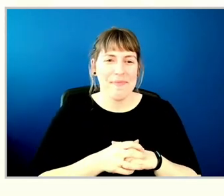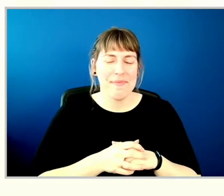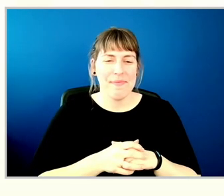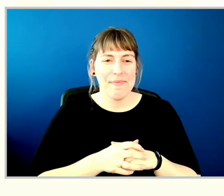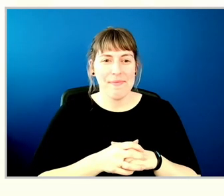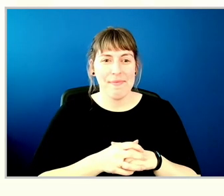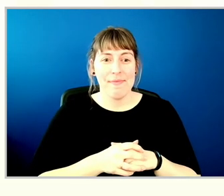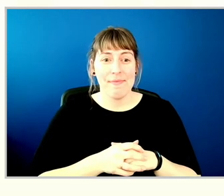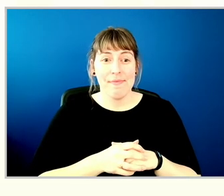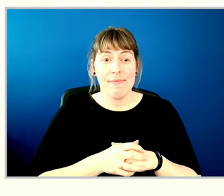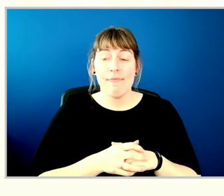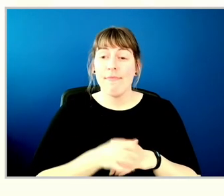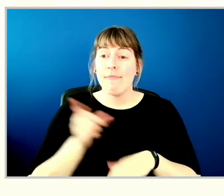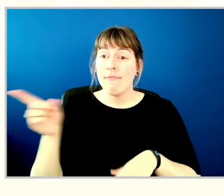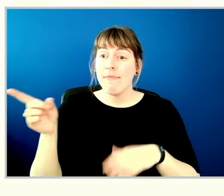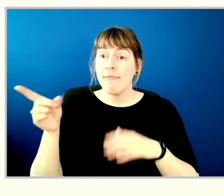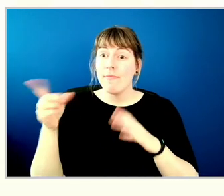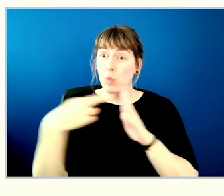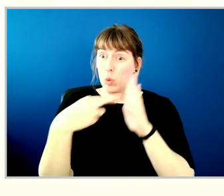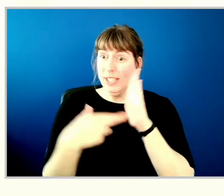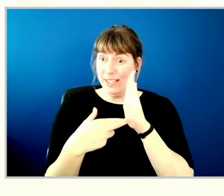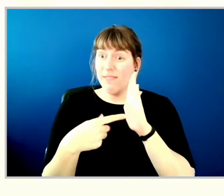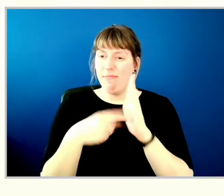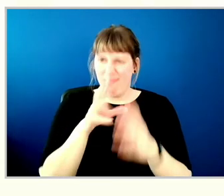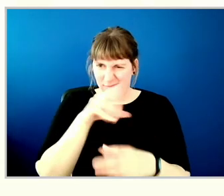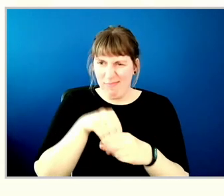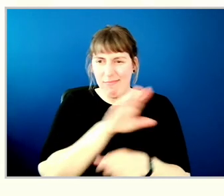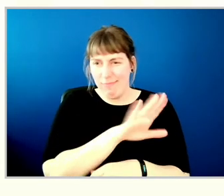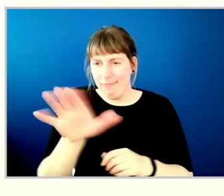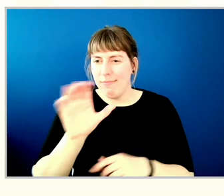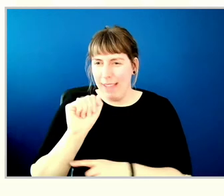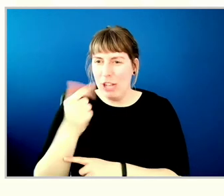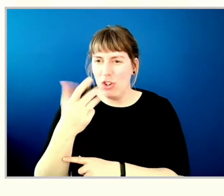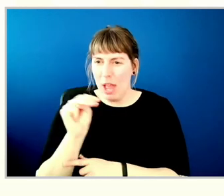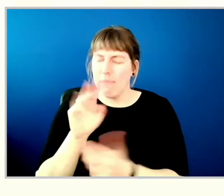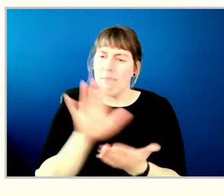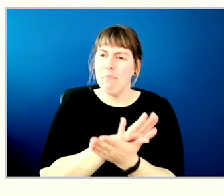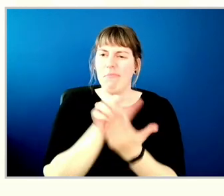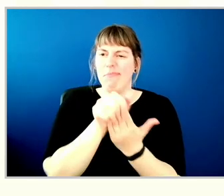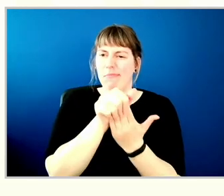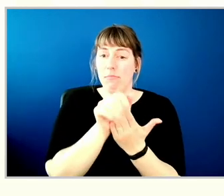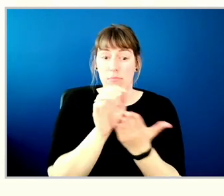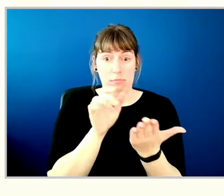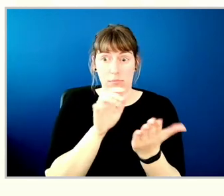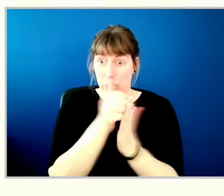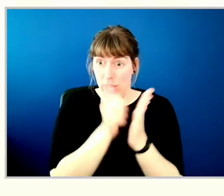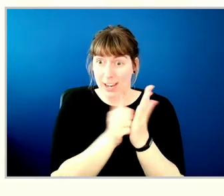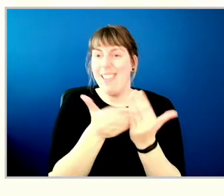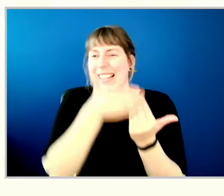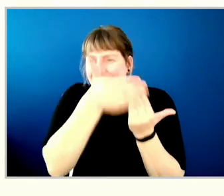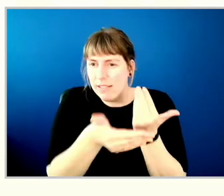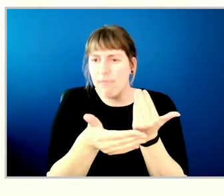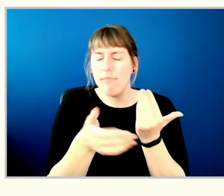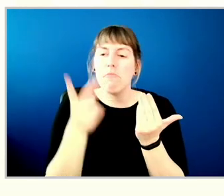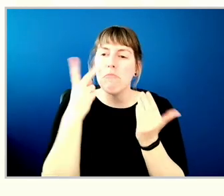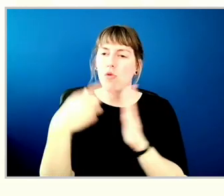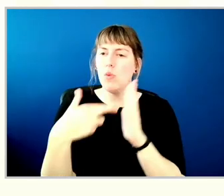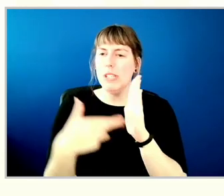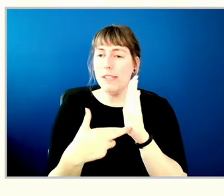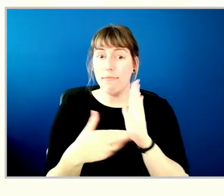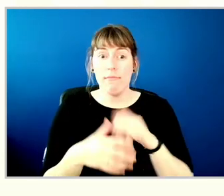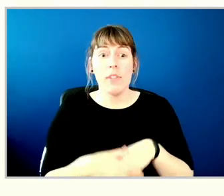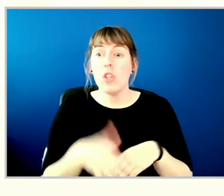Now the standing rules are part of your AGM package right after the agenda. Let me draw your attention to the following standing